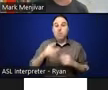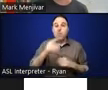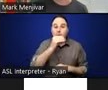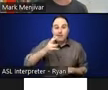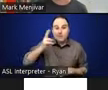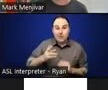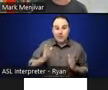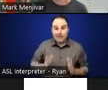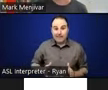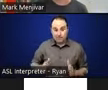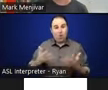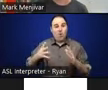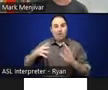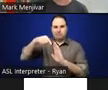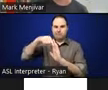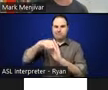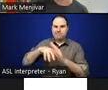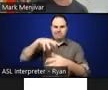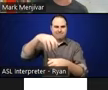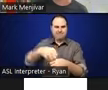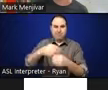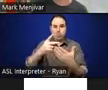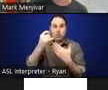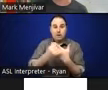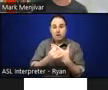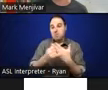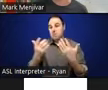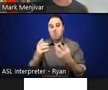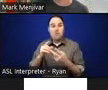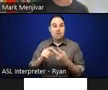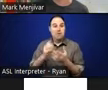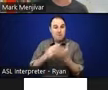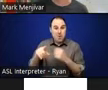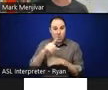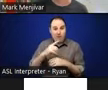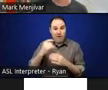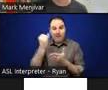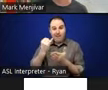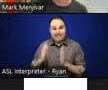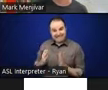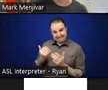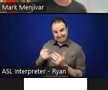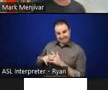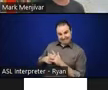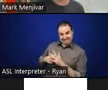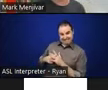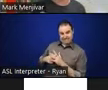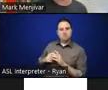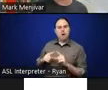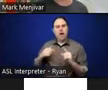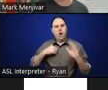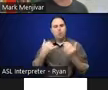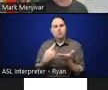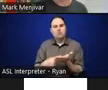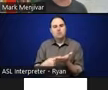artists or just the beginning of something. But everything that we're going to talk about today, I hope that it has a use value to you in your own practice